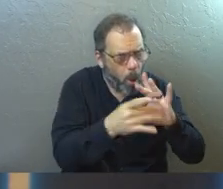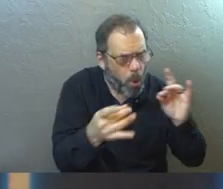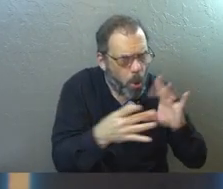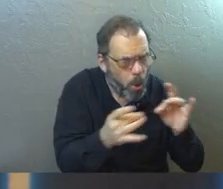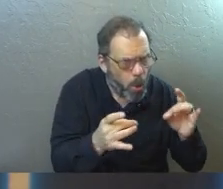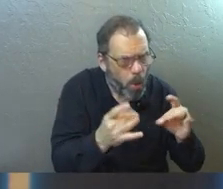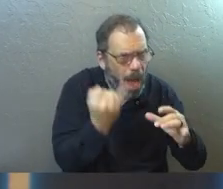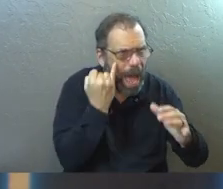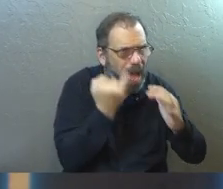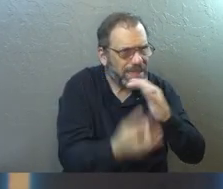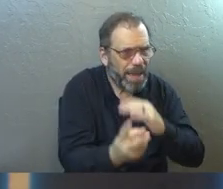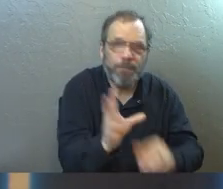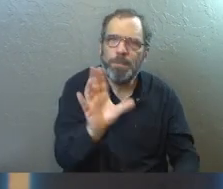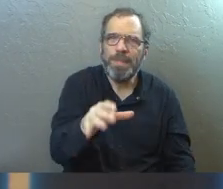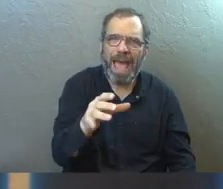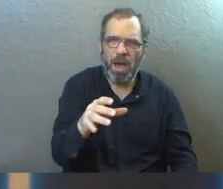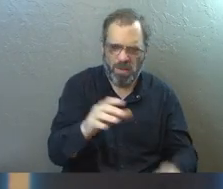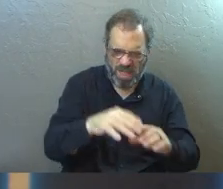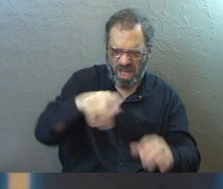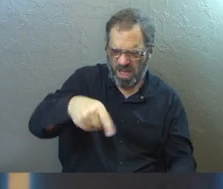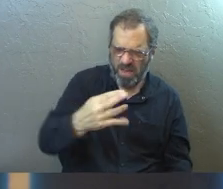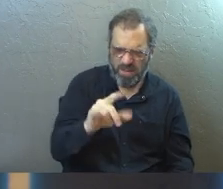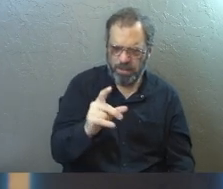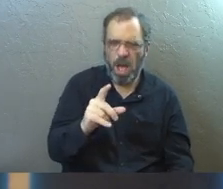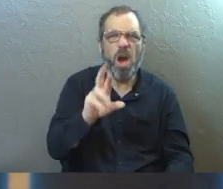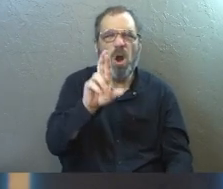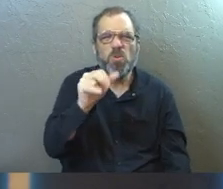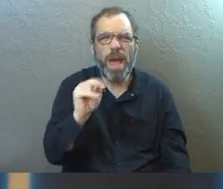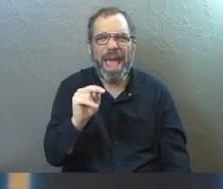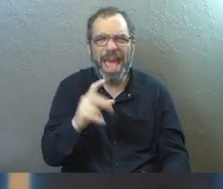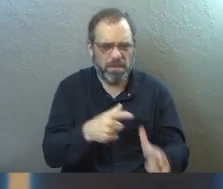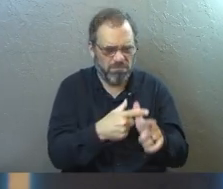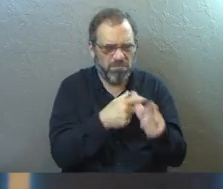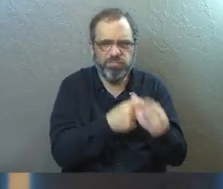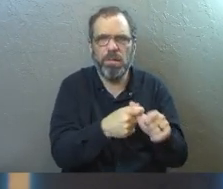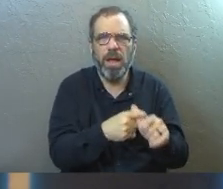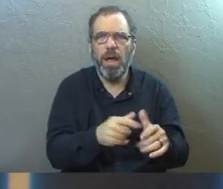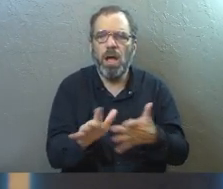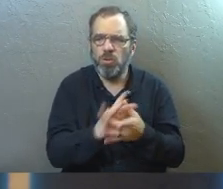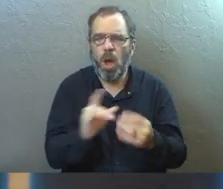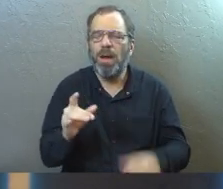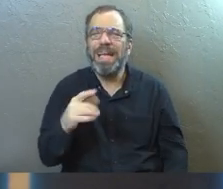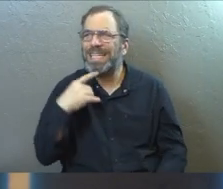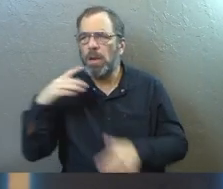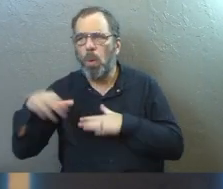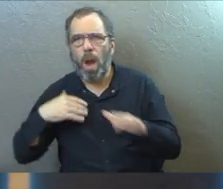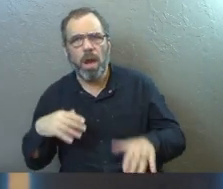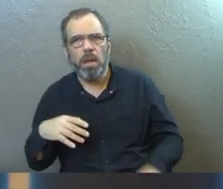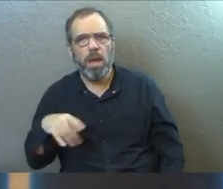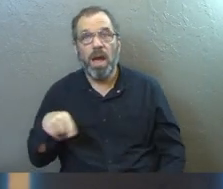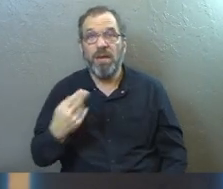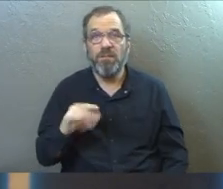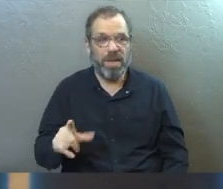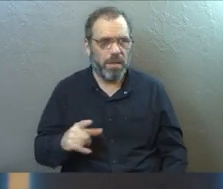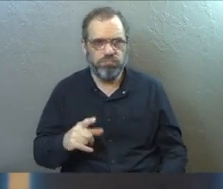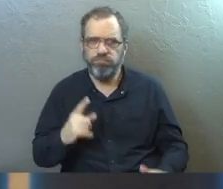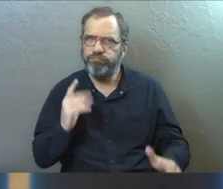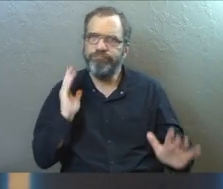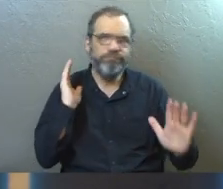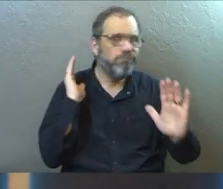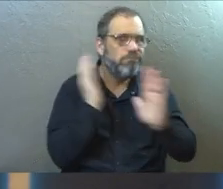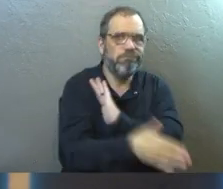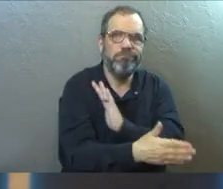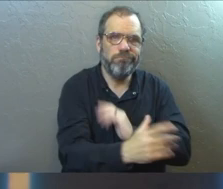the prophet Isaiah. I underlined there, Philip ran over because the Holy Spirit had just said, go walk over there. And he runs.